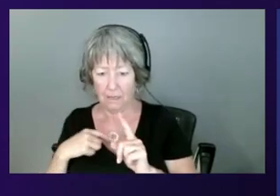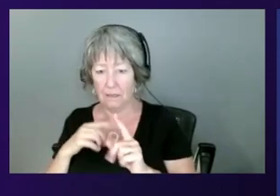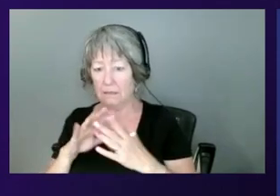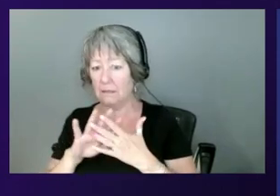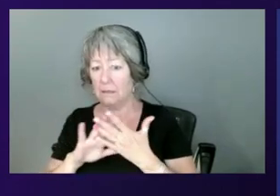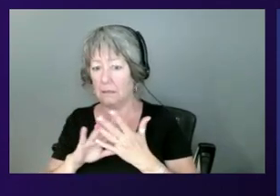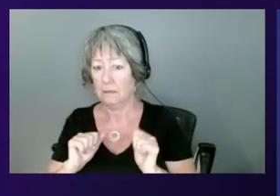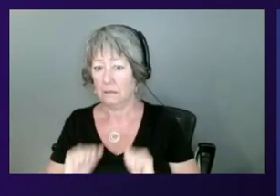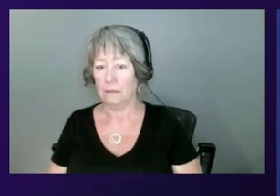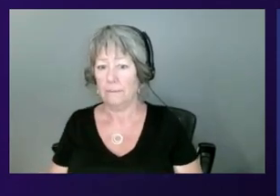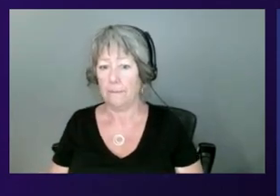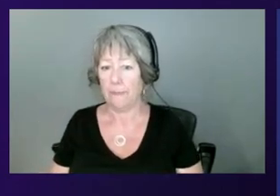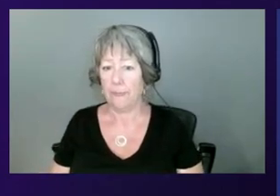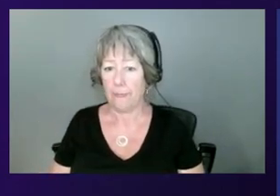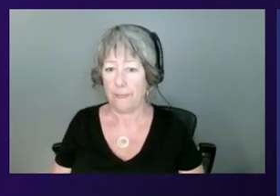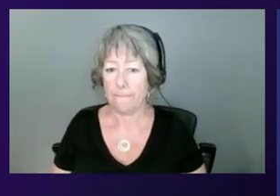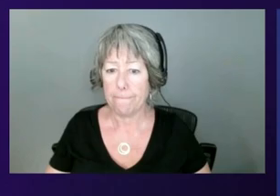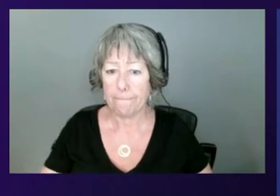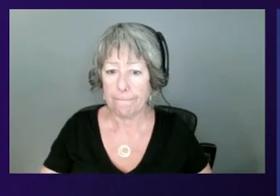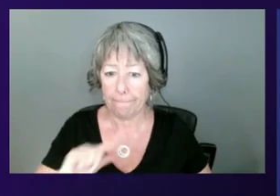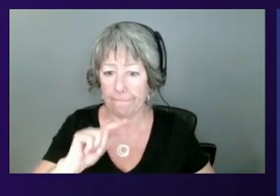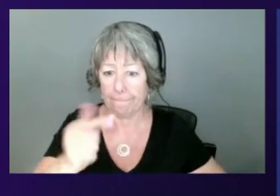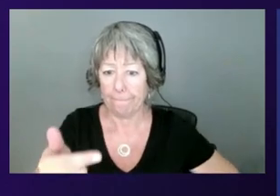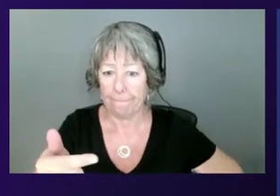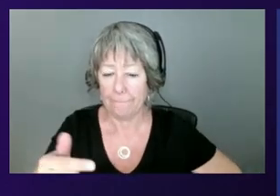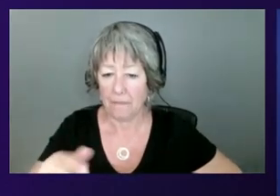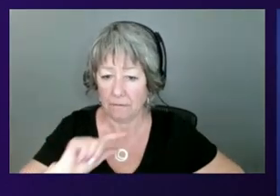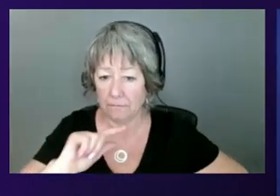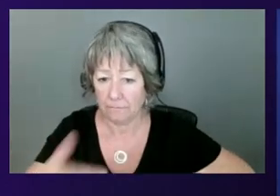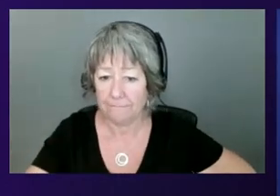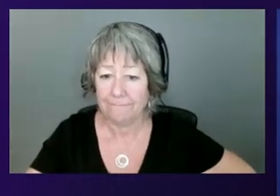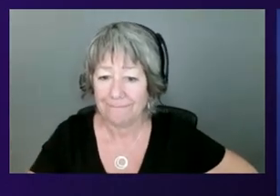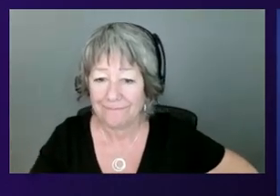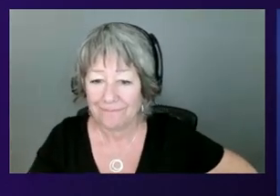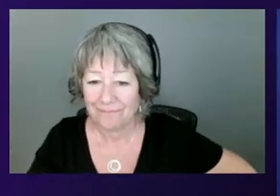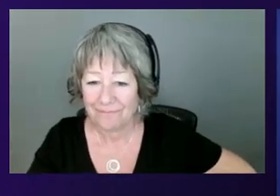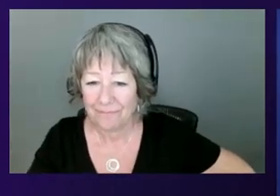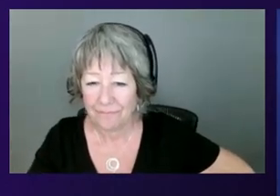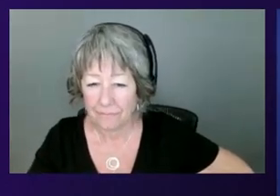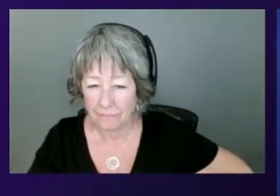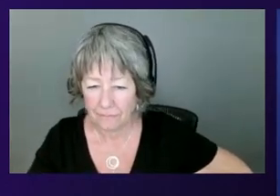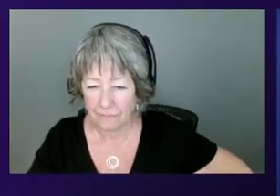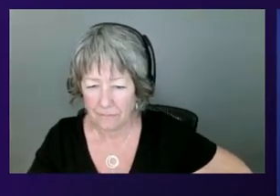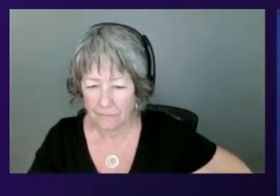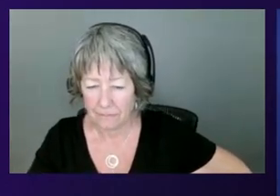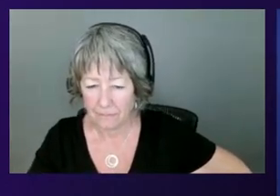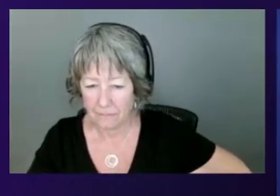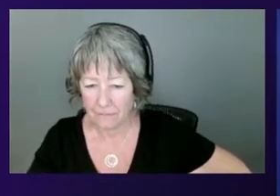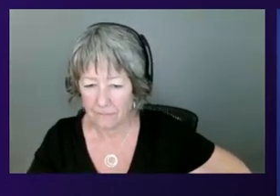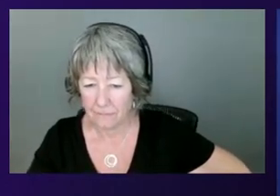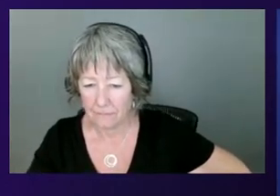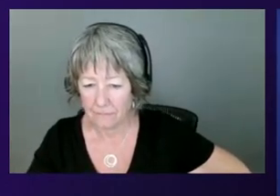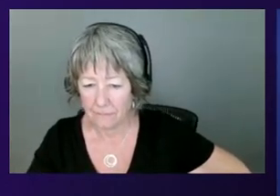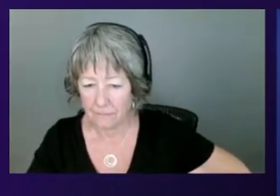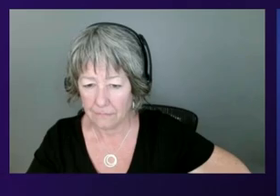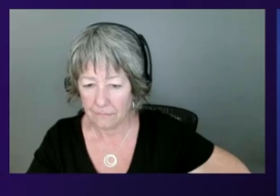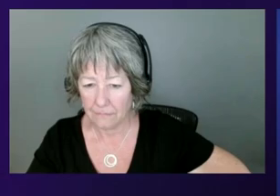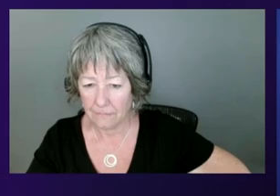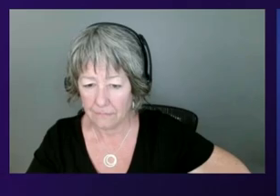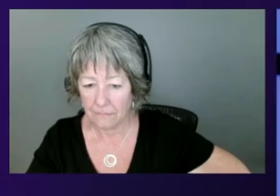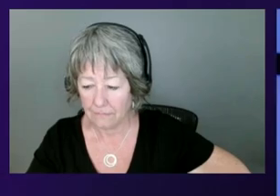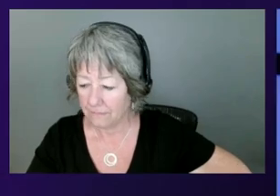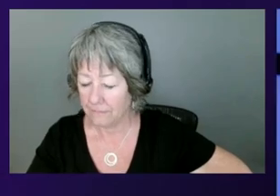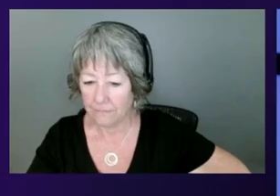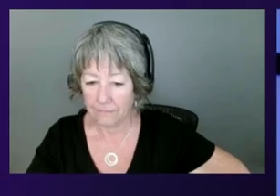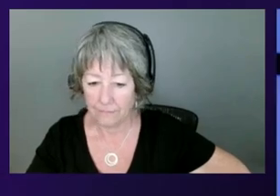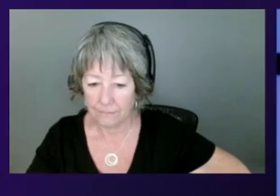virtual machine from their own EC2 instance. This allows them to further isolate, secure, and process